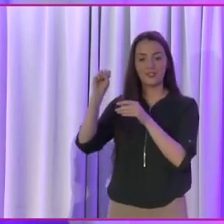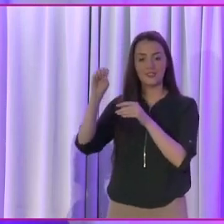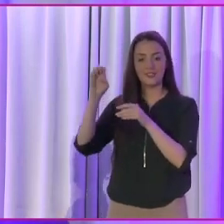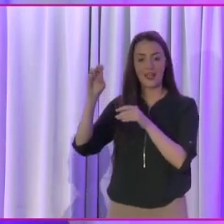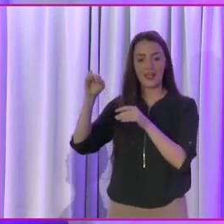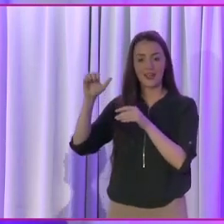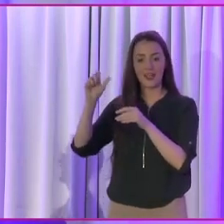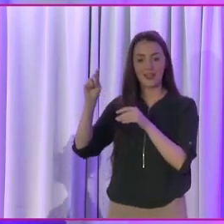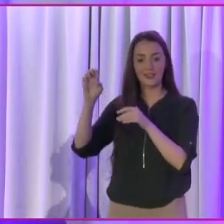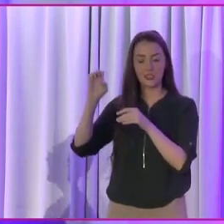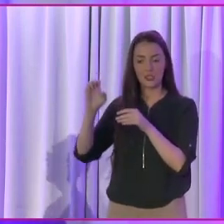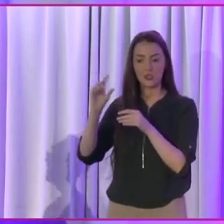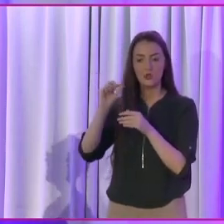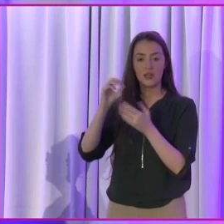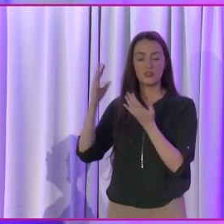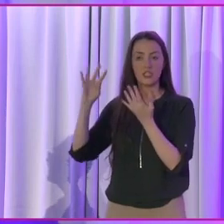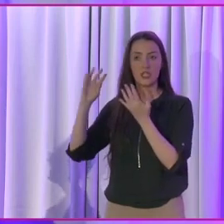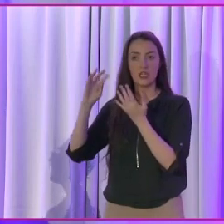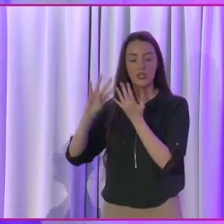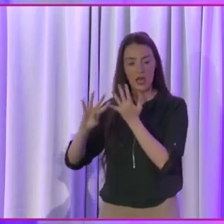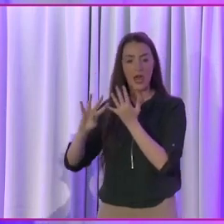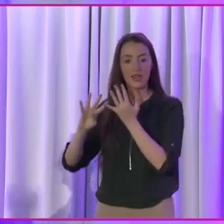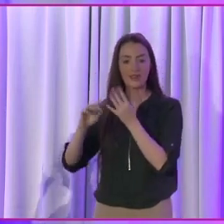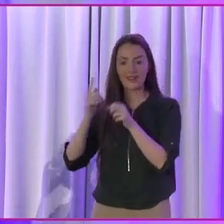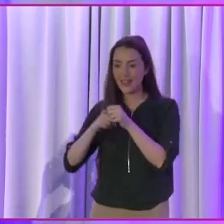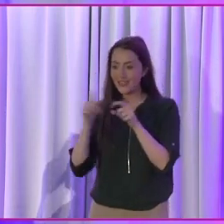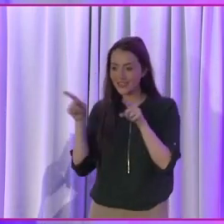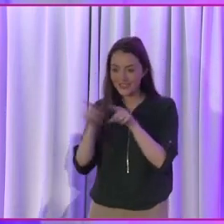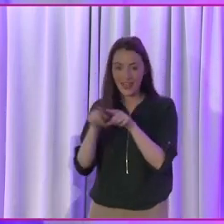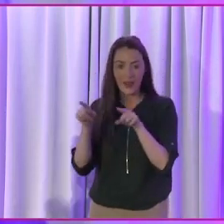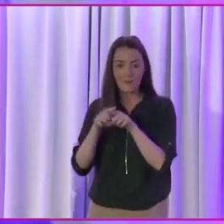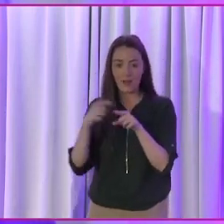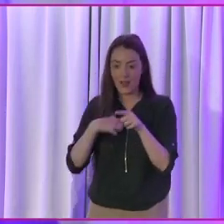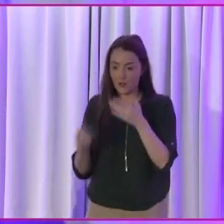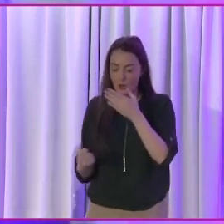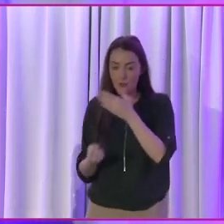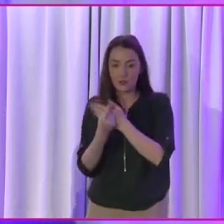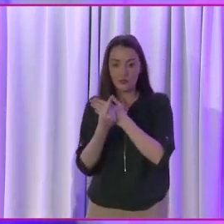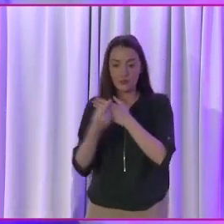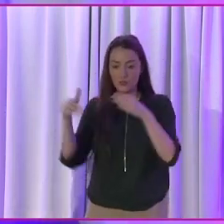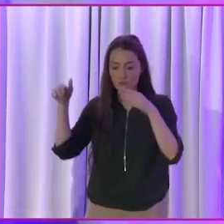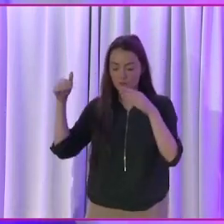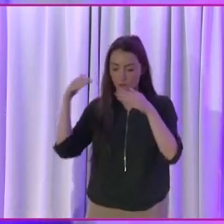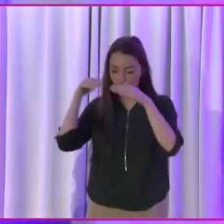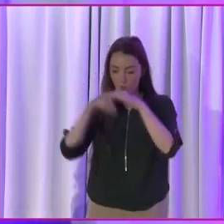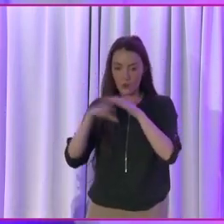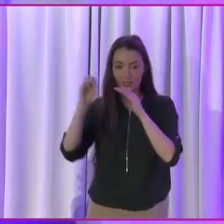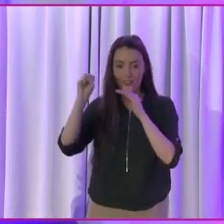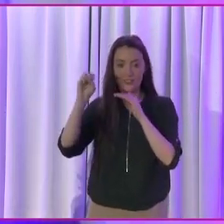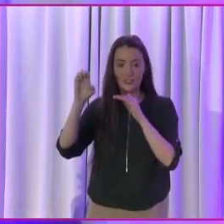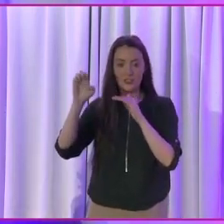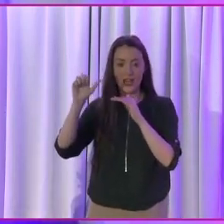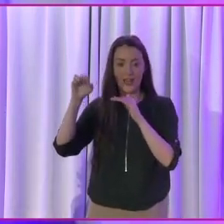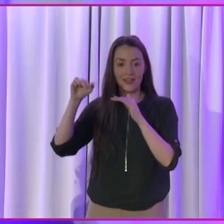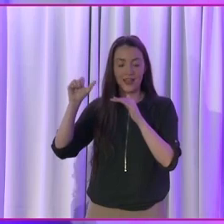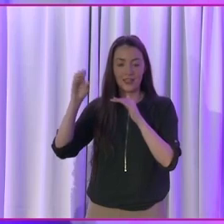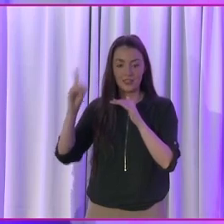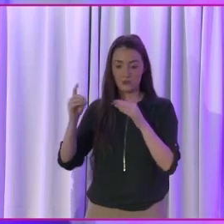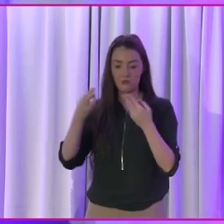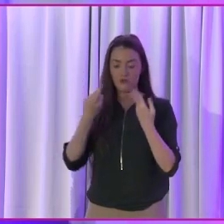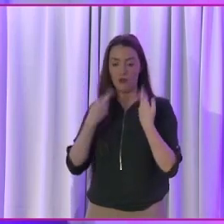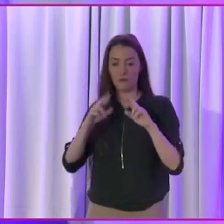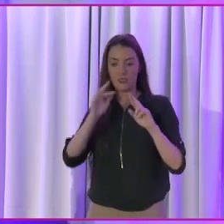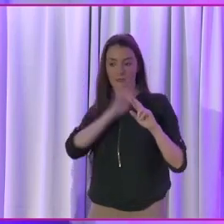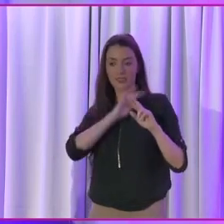I was elected, fortunately. And again, the same principle applied. was given the opportunity to go into the Shannon, work hard, represent myself,